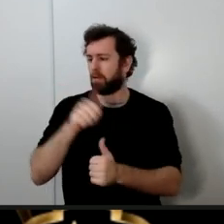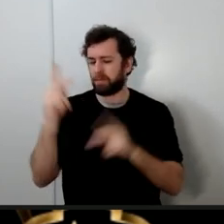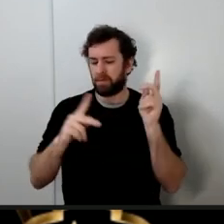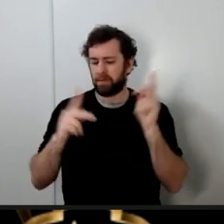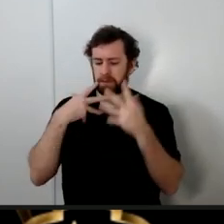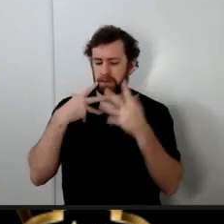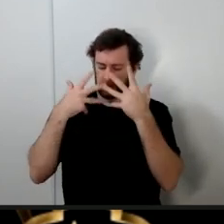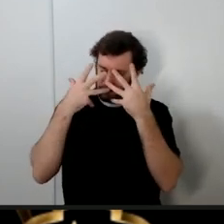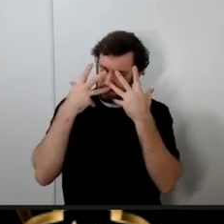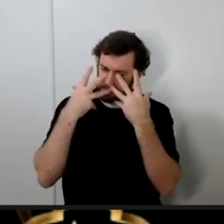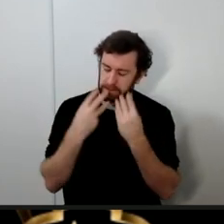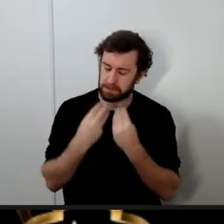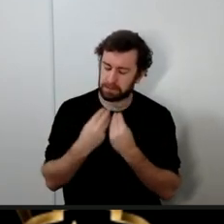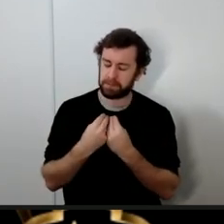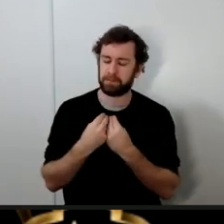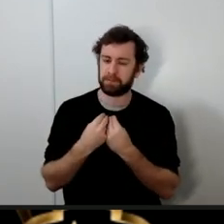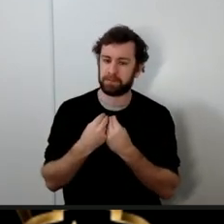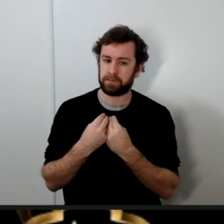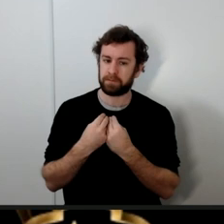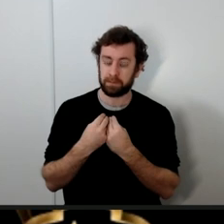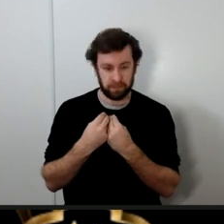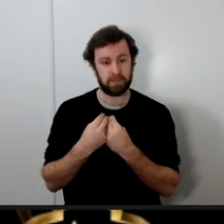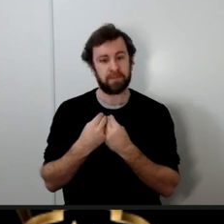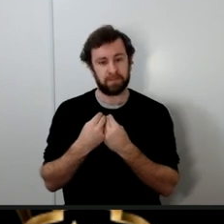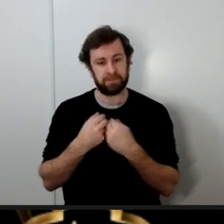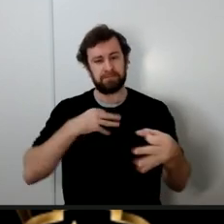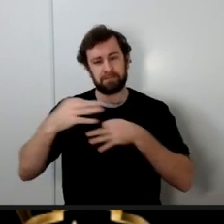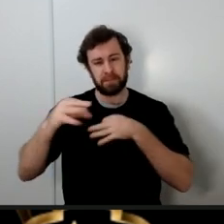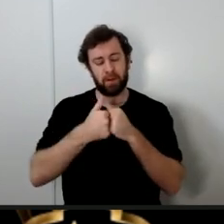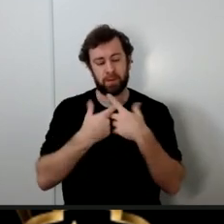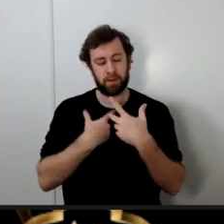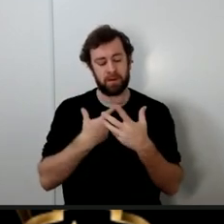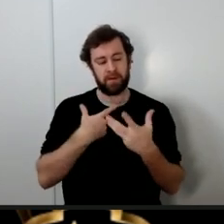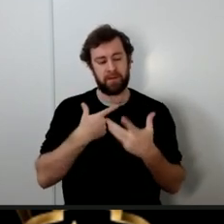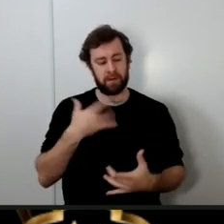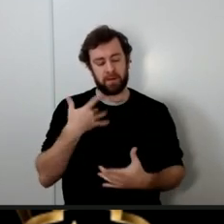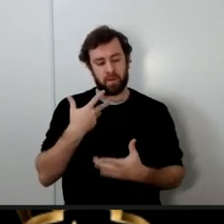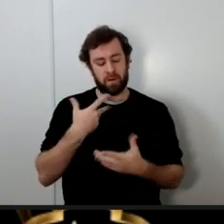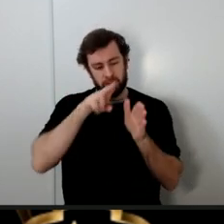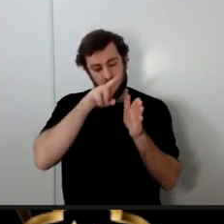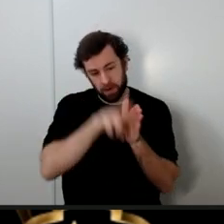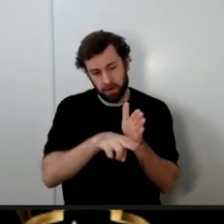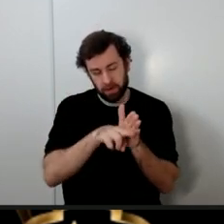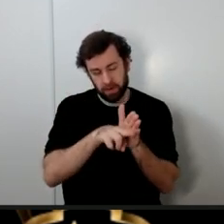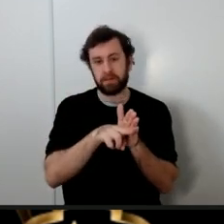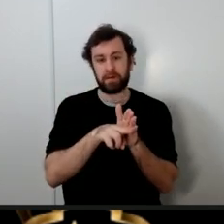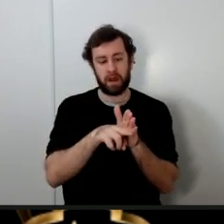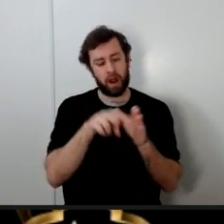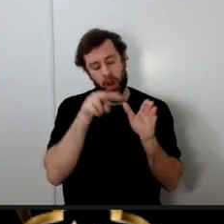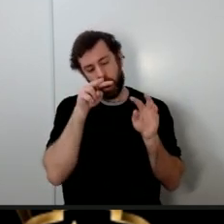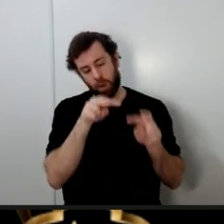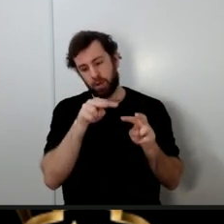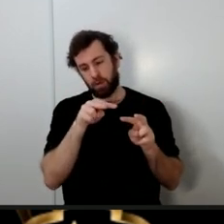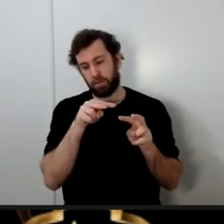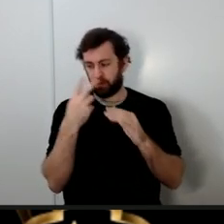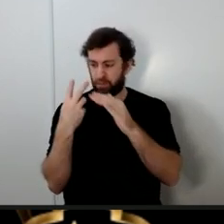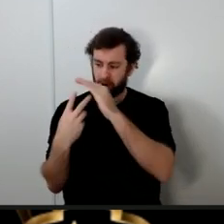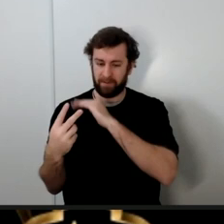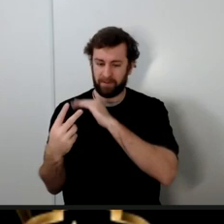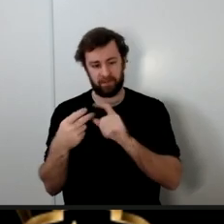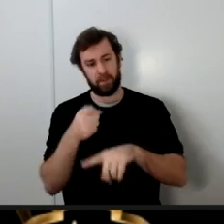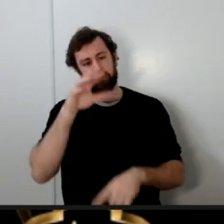us how he was feeling when he buried Lady Fatima he says when I buried her I looked at the grave of the Prophet from the distant